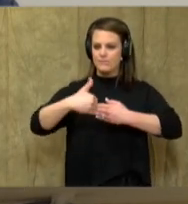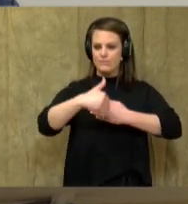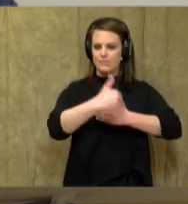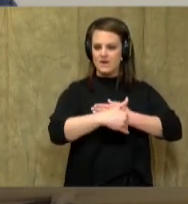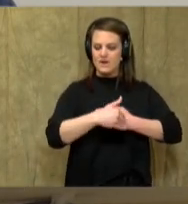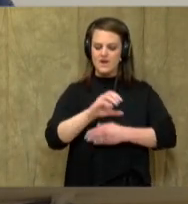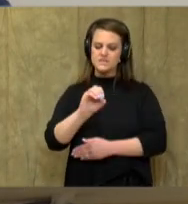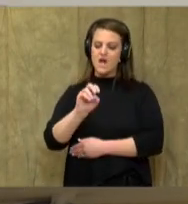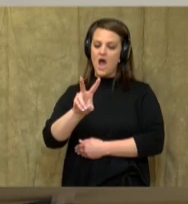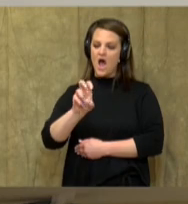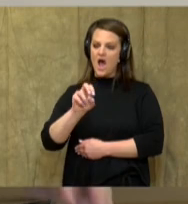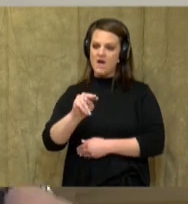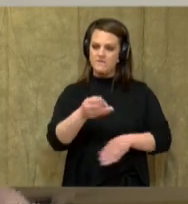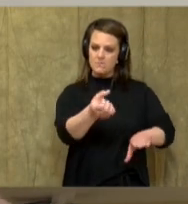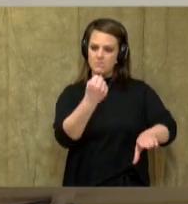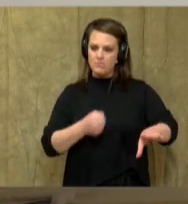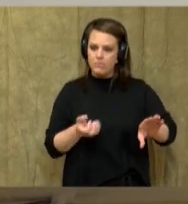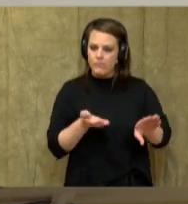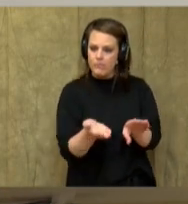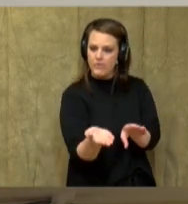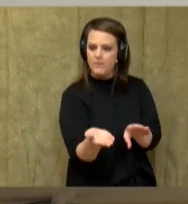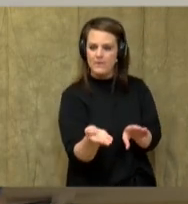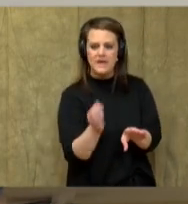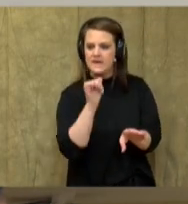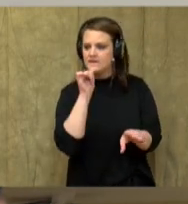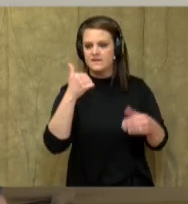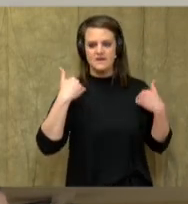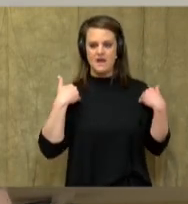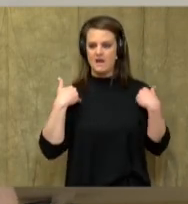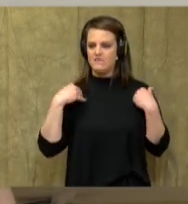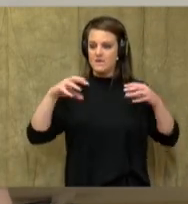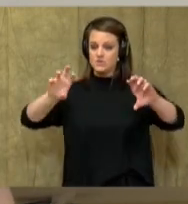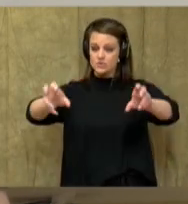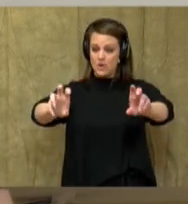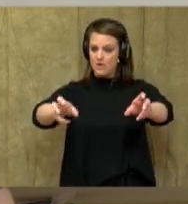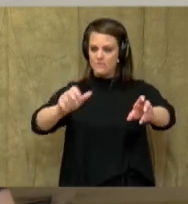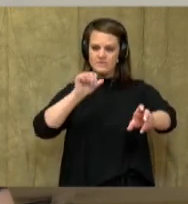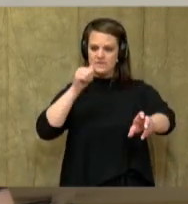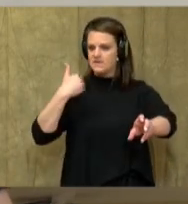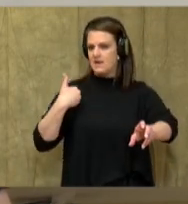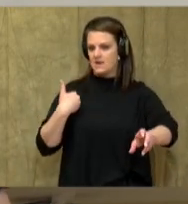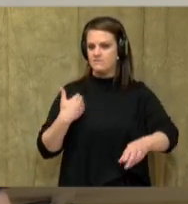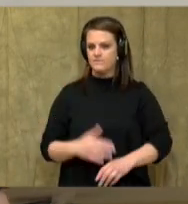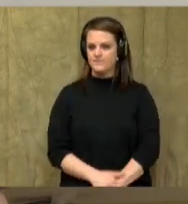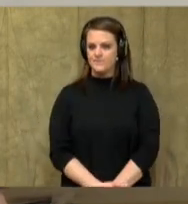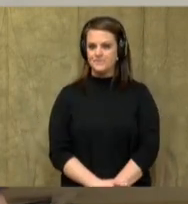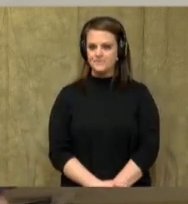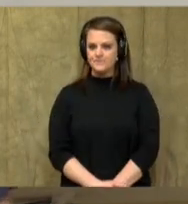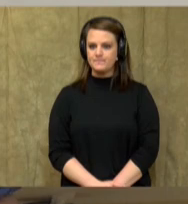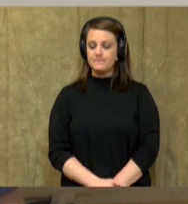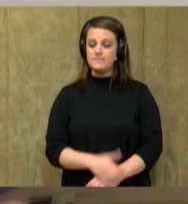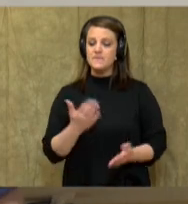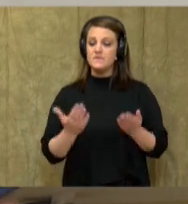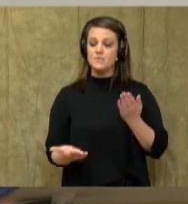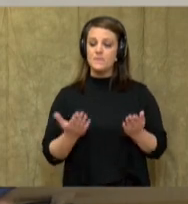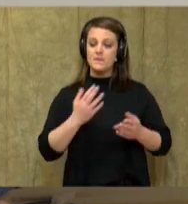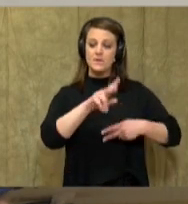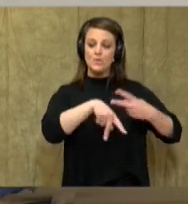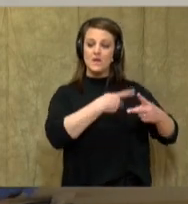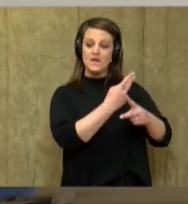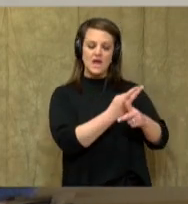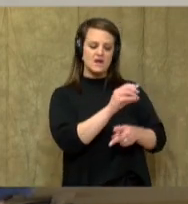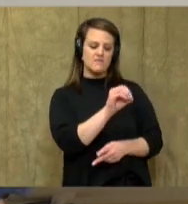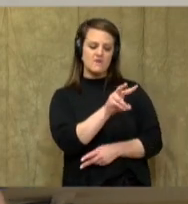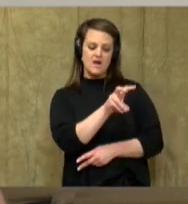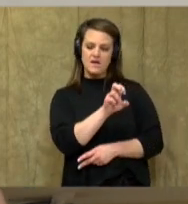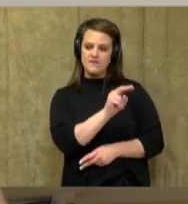didn't have ovens like we have. They didn't have stoves like we have. So we could even talk about what kind of oven